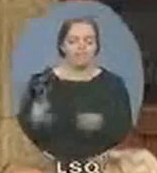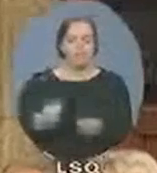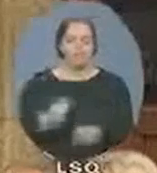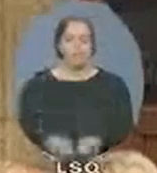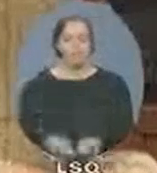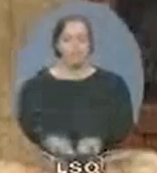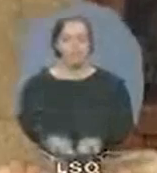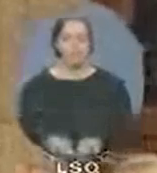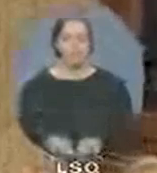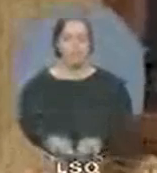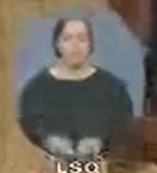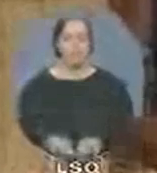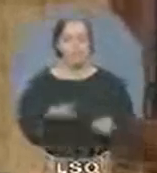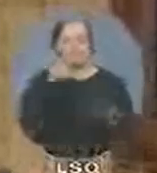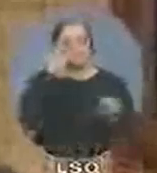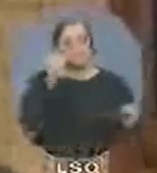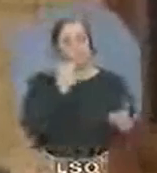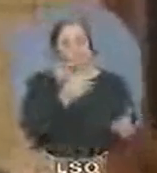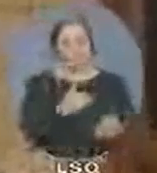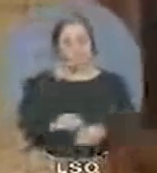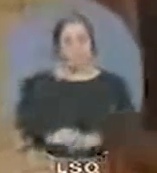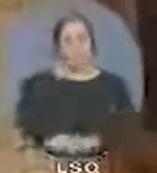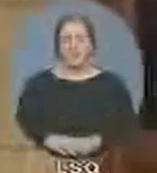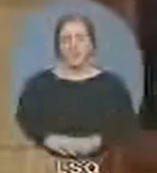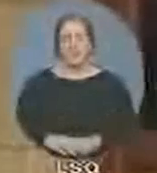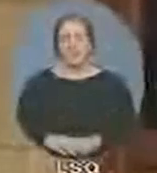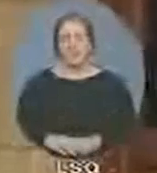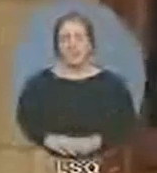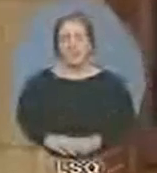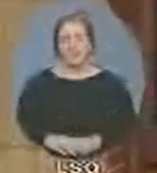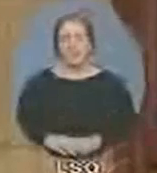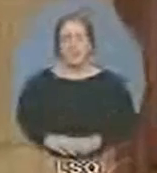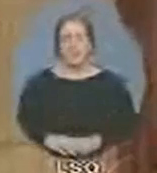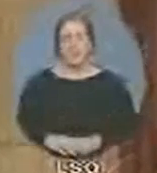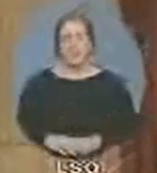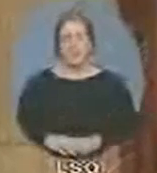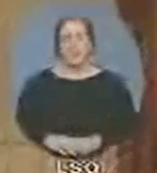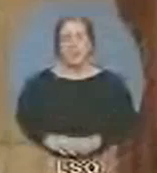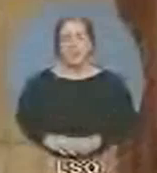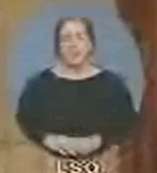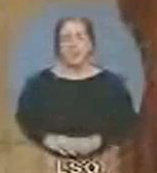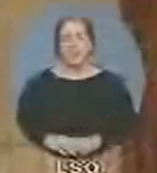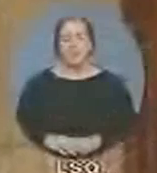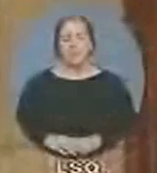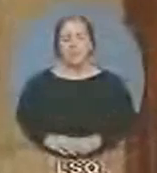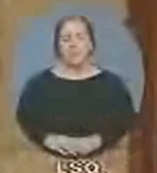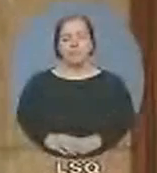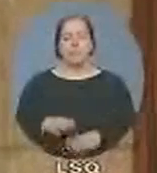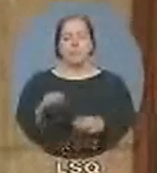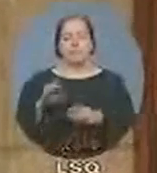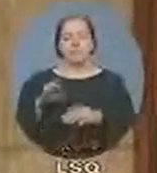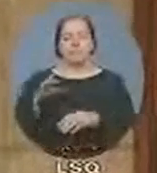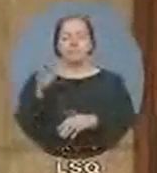The appalling conditions of the Casabonaca Lake First Nation are unfortunately the day-to-day reality